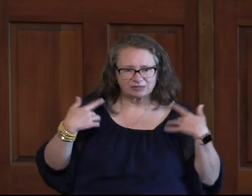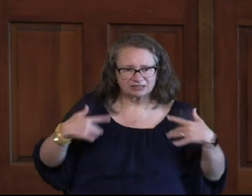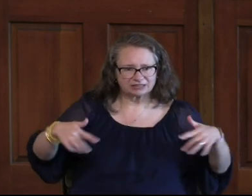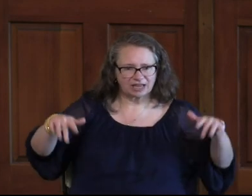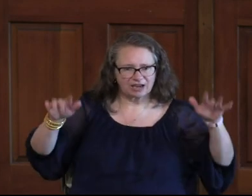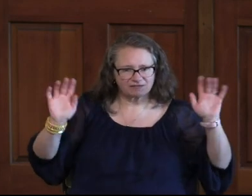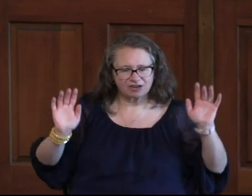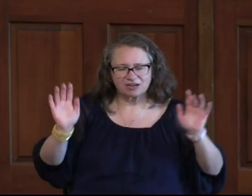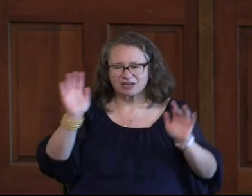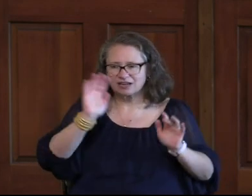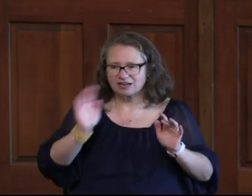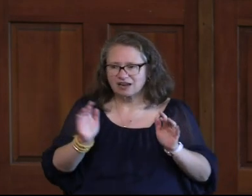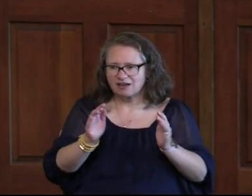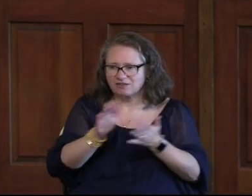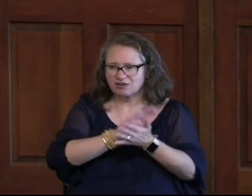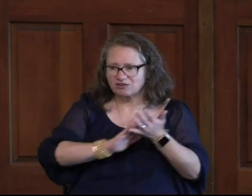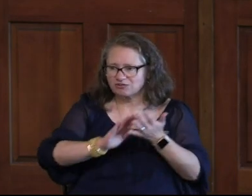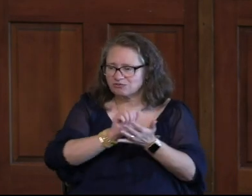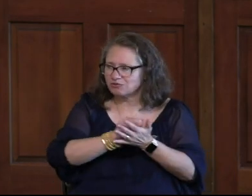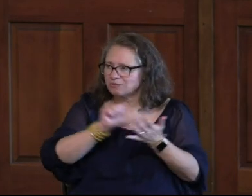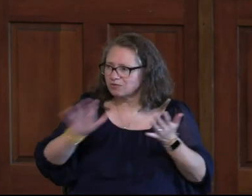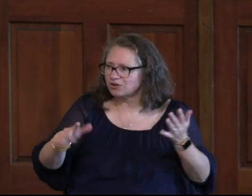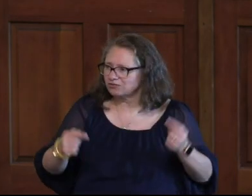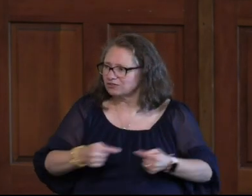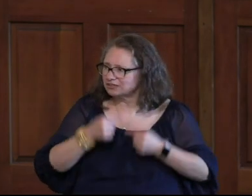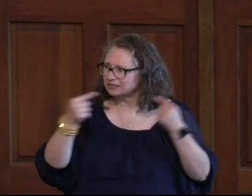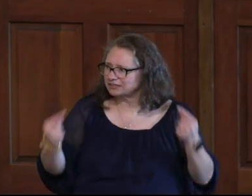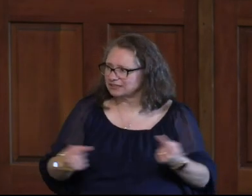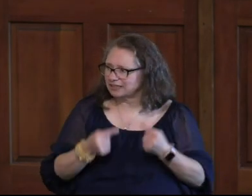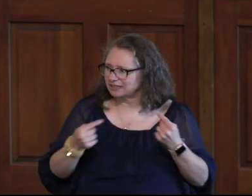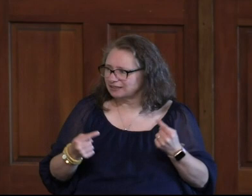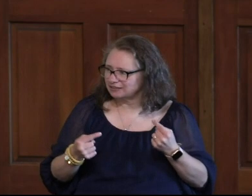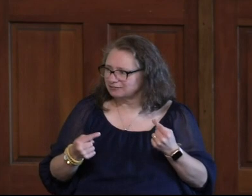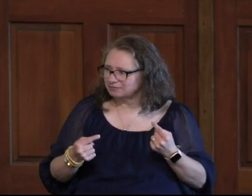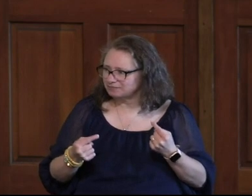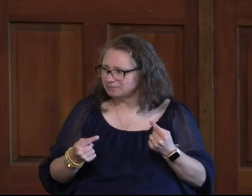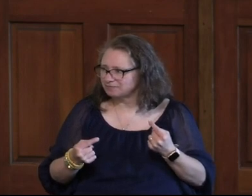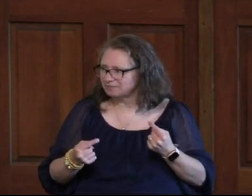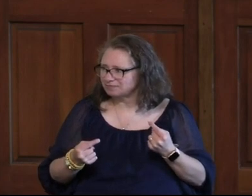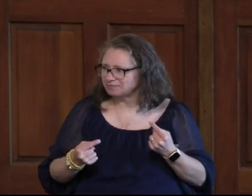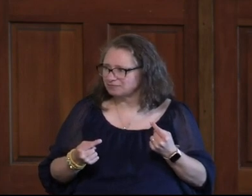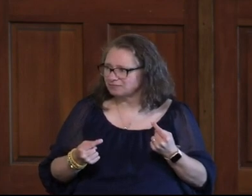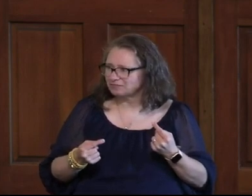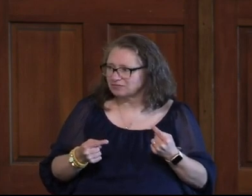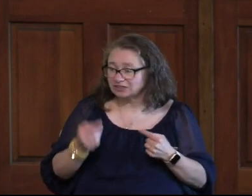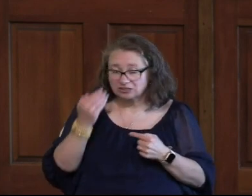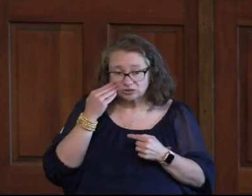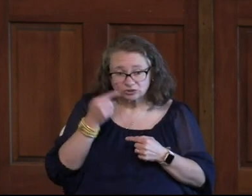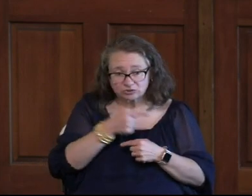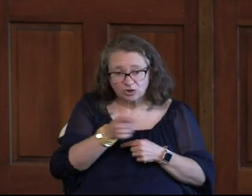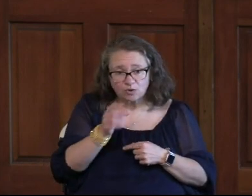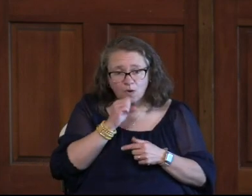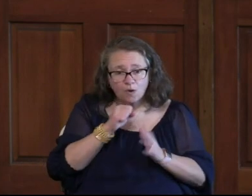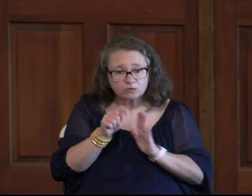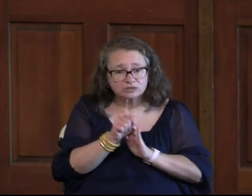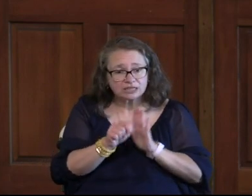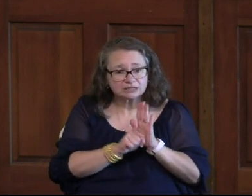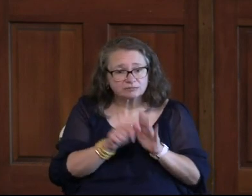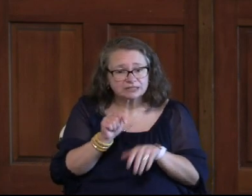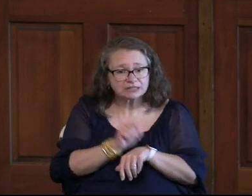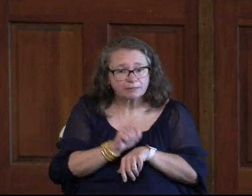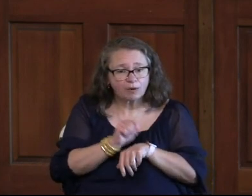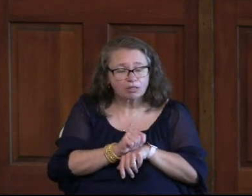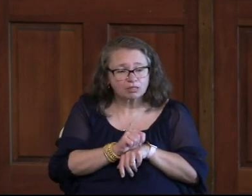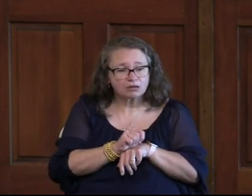Which Can Never Take Away Sins Let Me Just Stop Here For A Second Did You Know In The Old Testament Temple